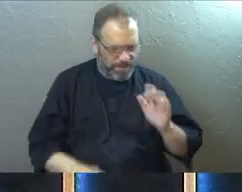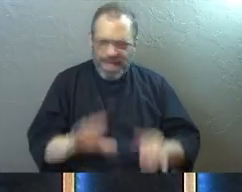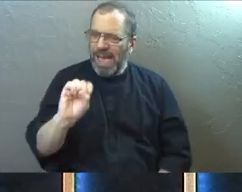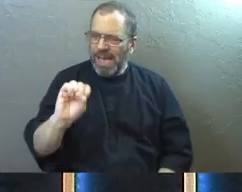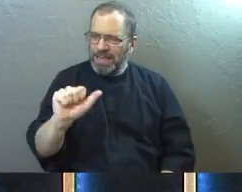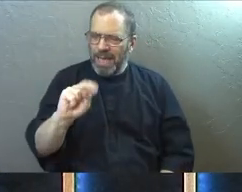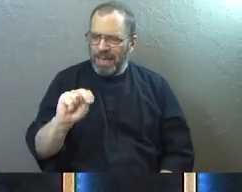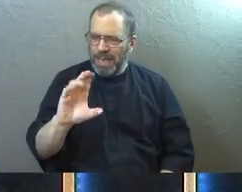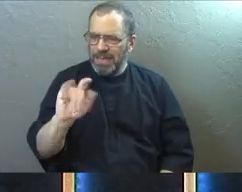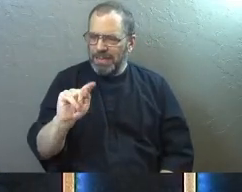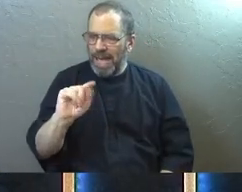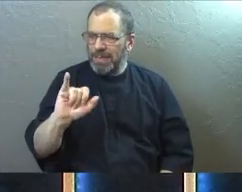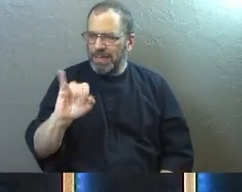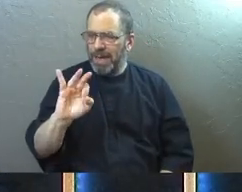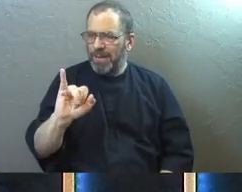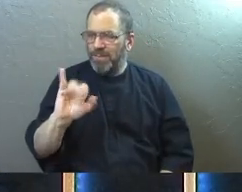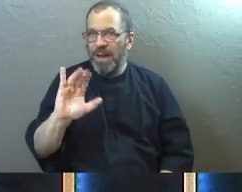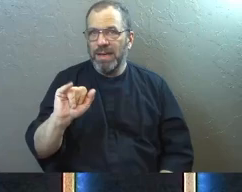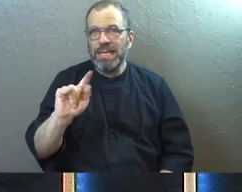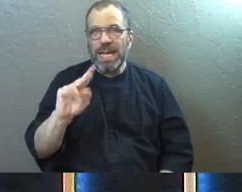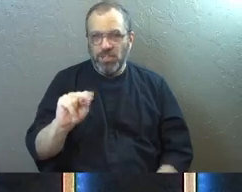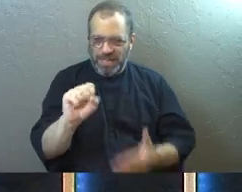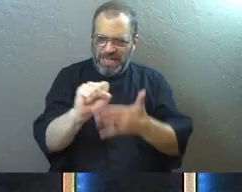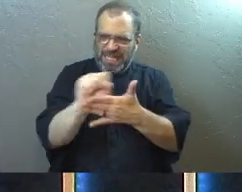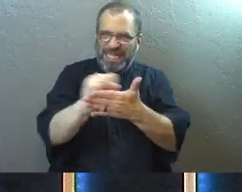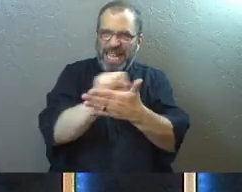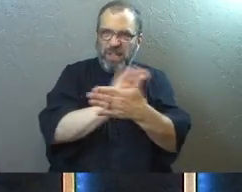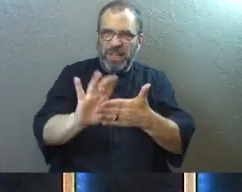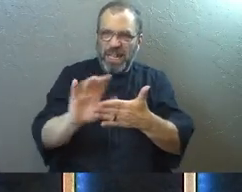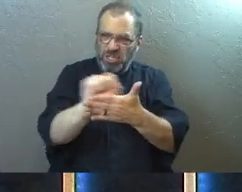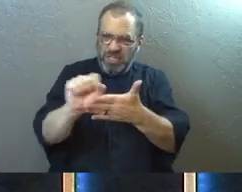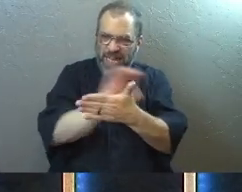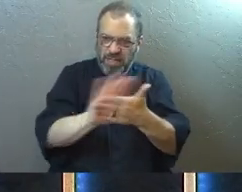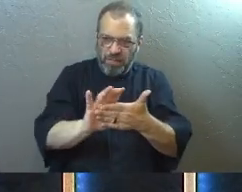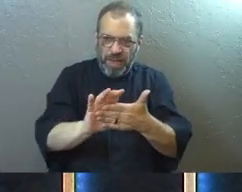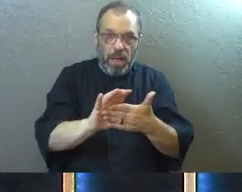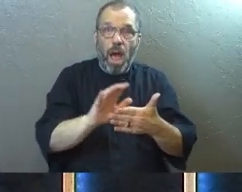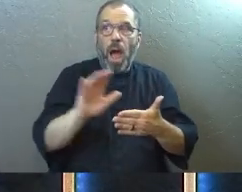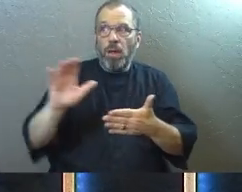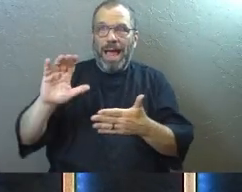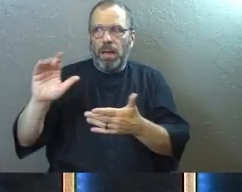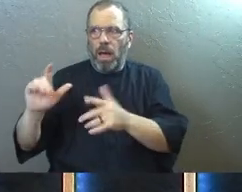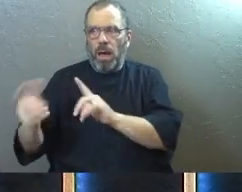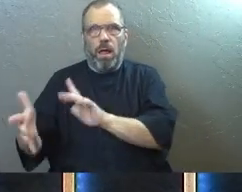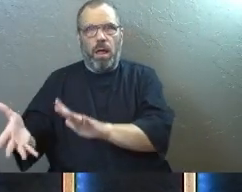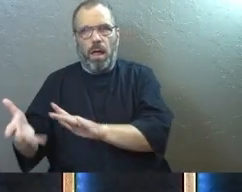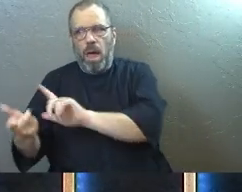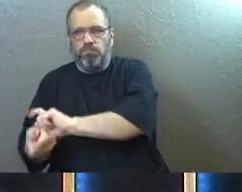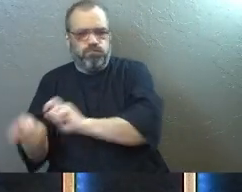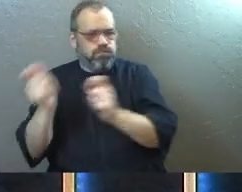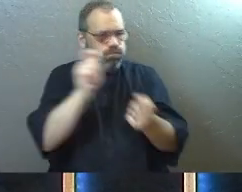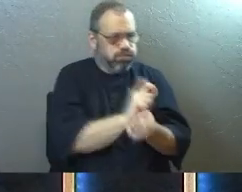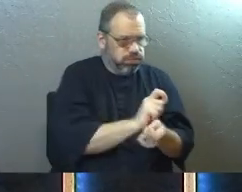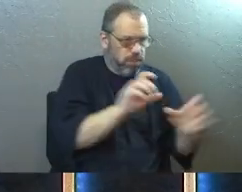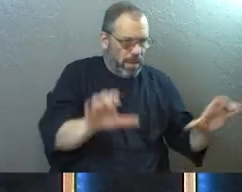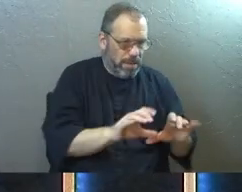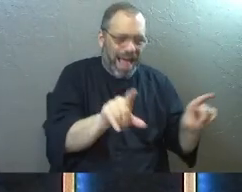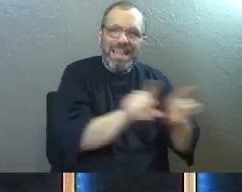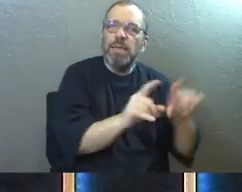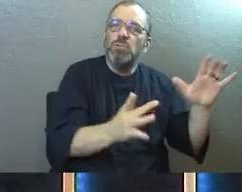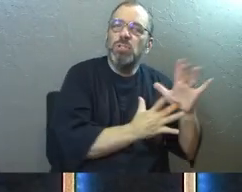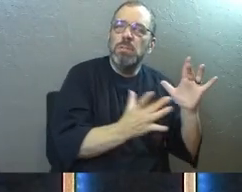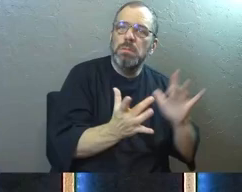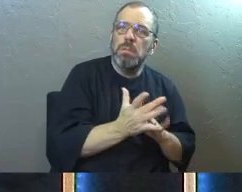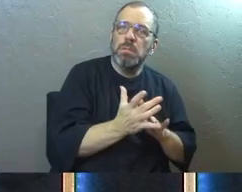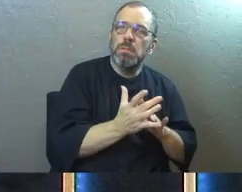God has every single Christian in, changing us from who we were into somebody who looks more and sounds more and acts more like Jesus.